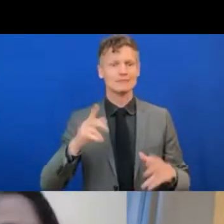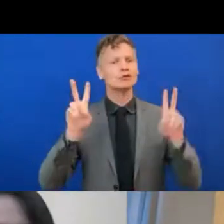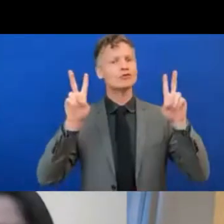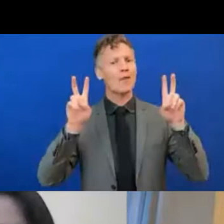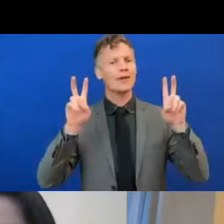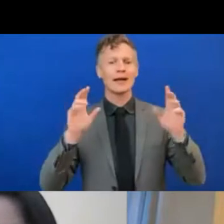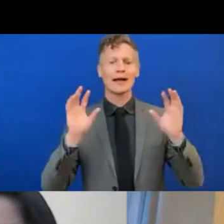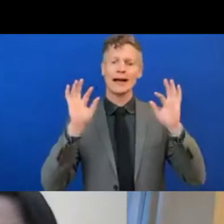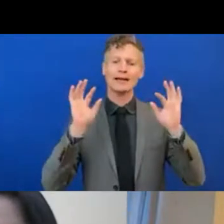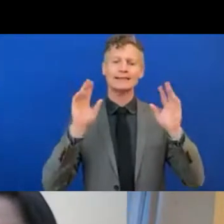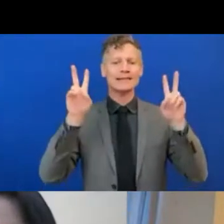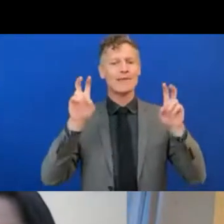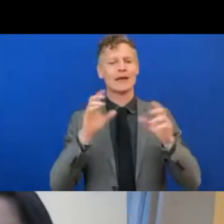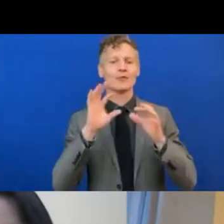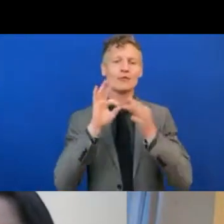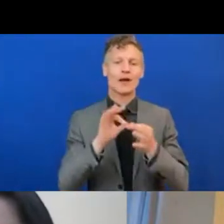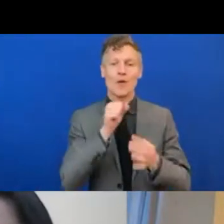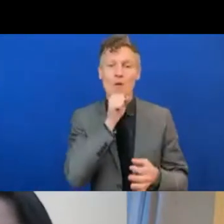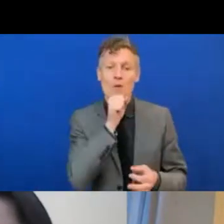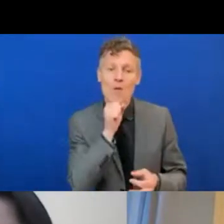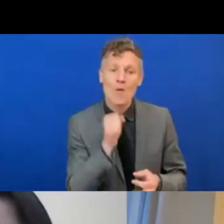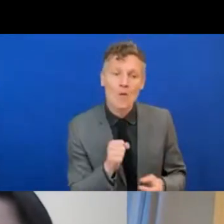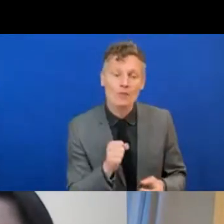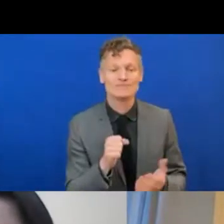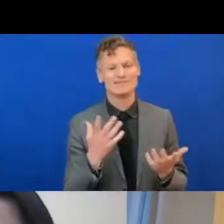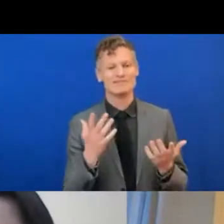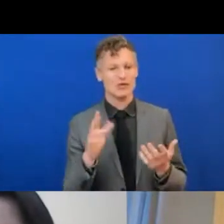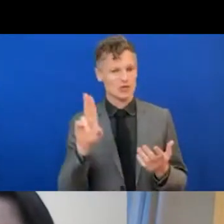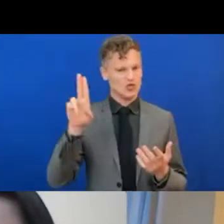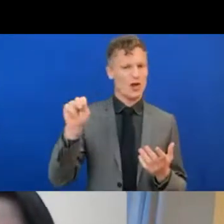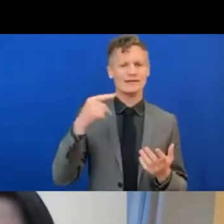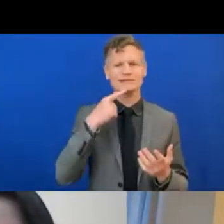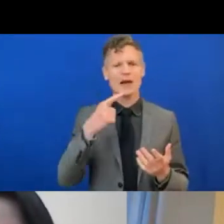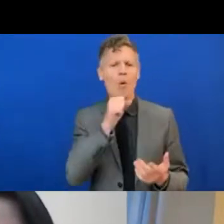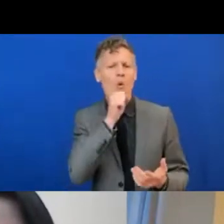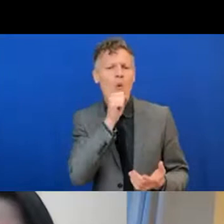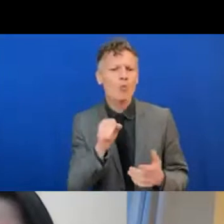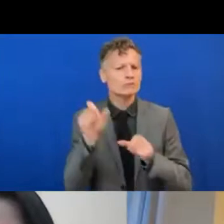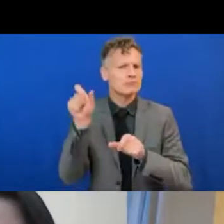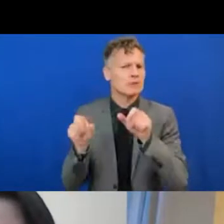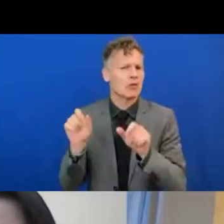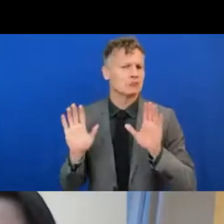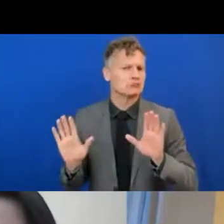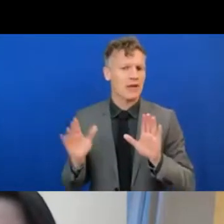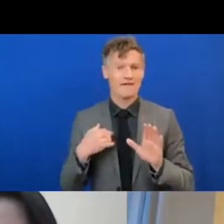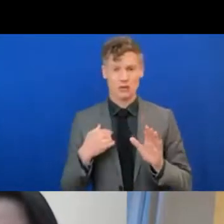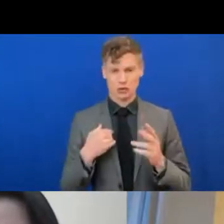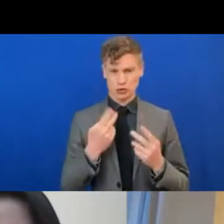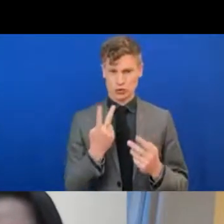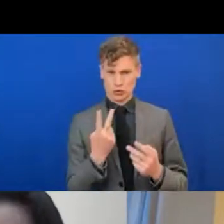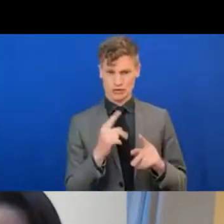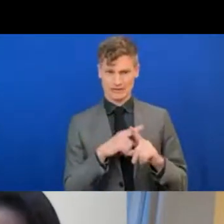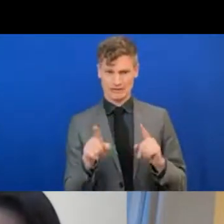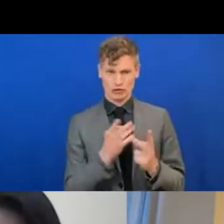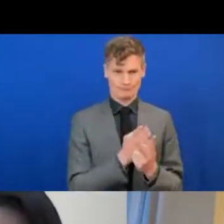in the UN we refer to older persons, there are really two elements to it. One is, yes, older persons.